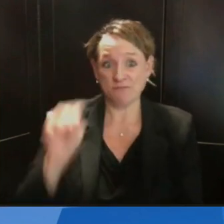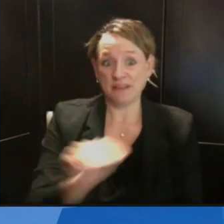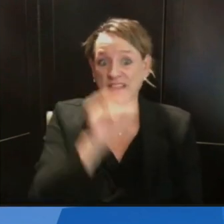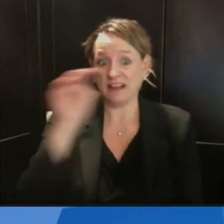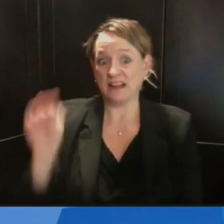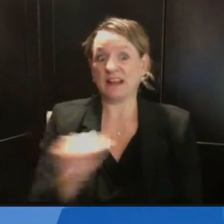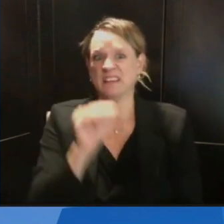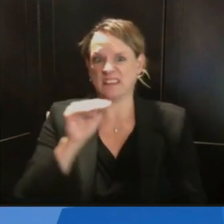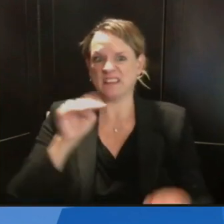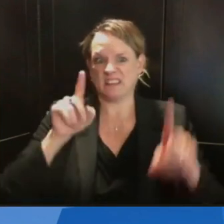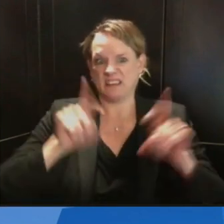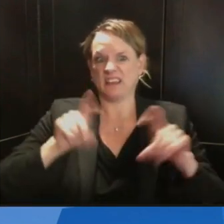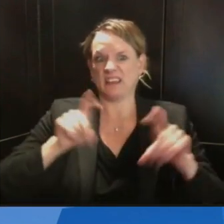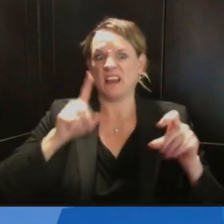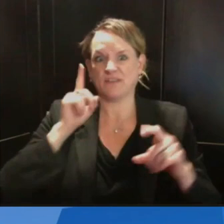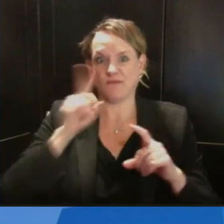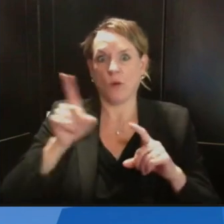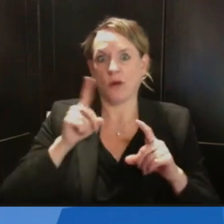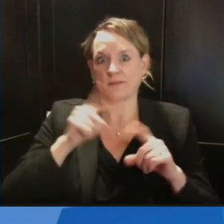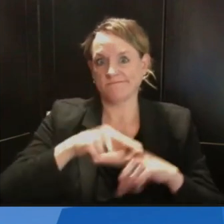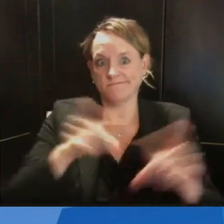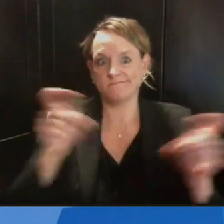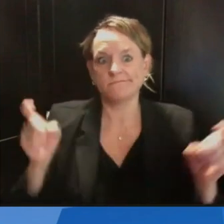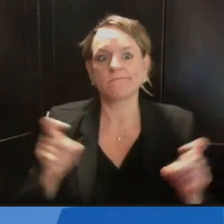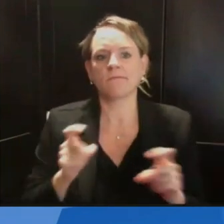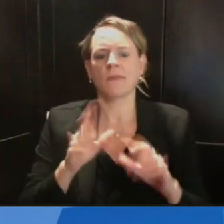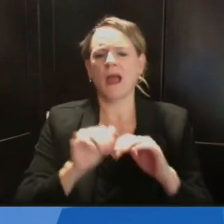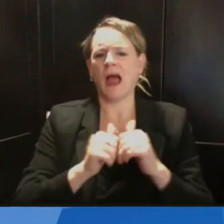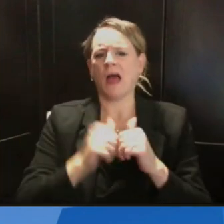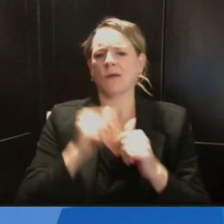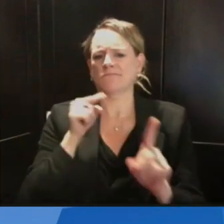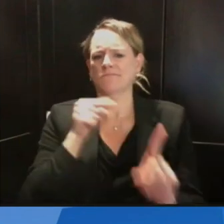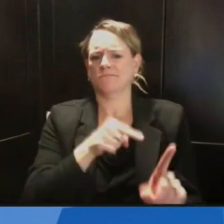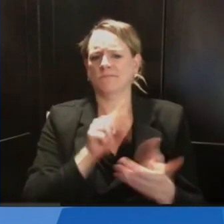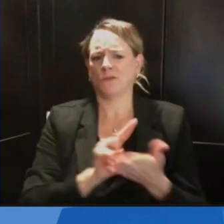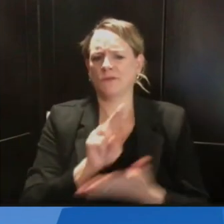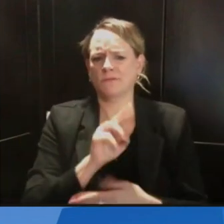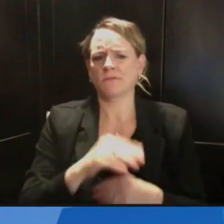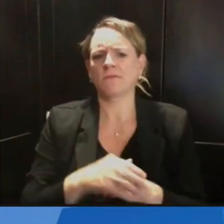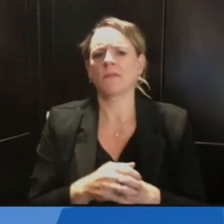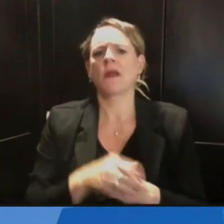have your conversations with Tommy Thompson been like to try to reduce the spread at universities?